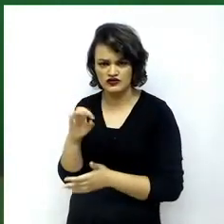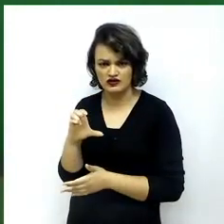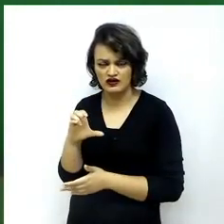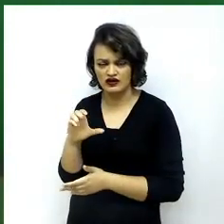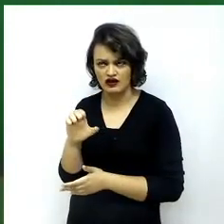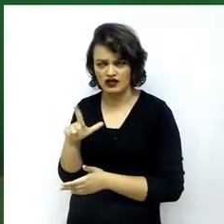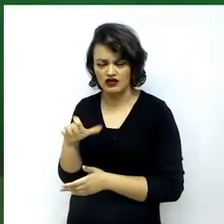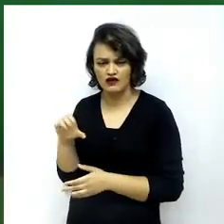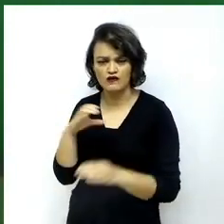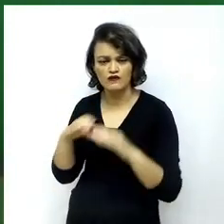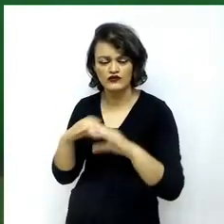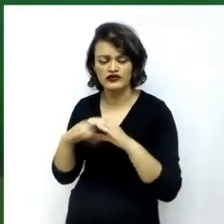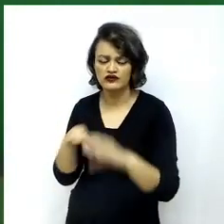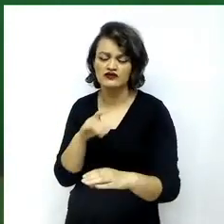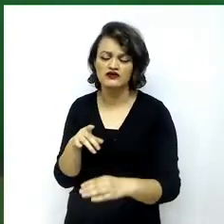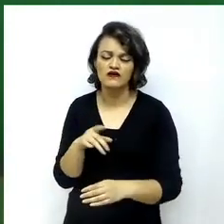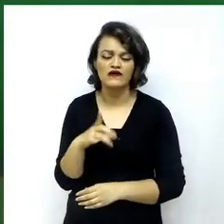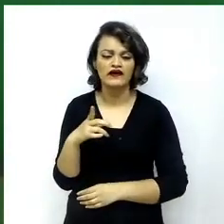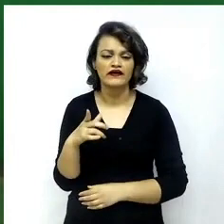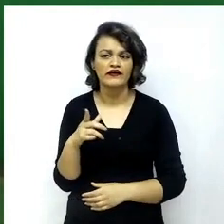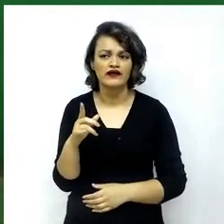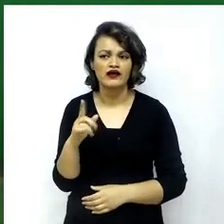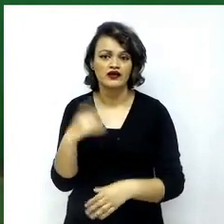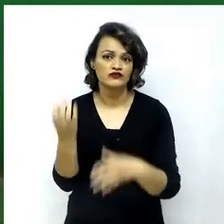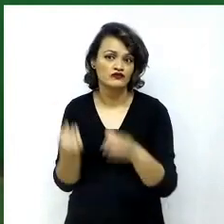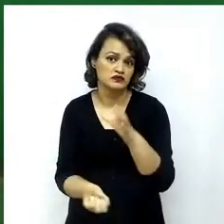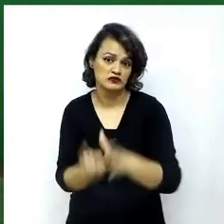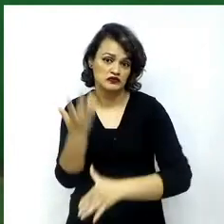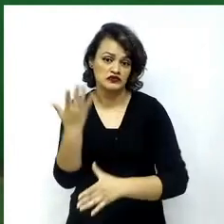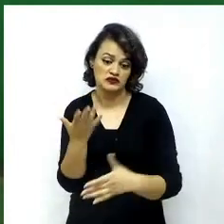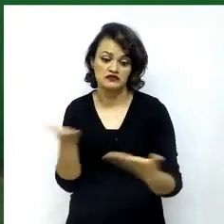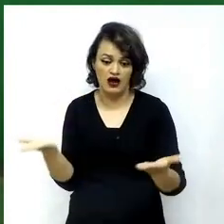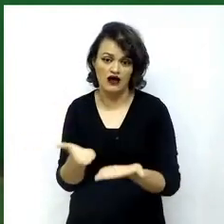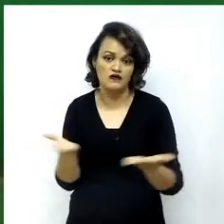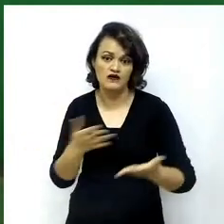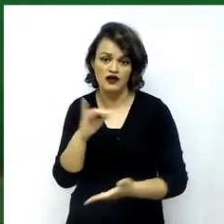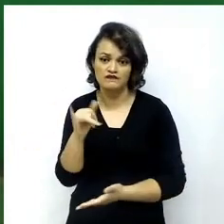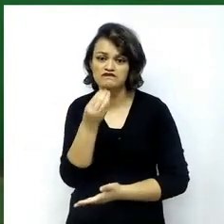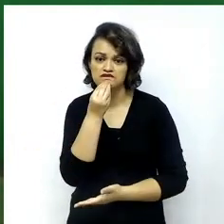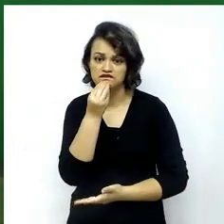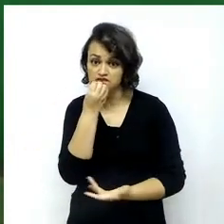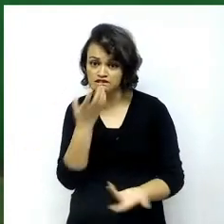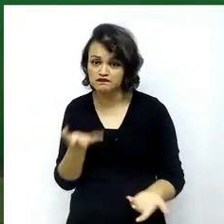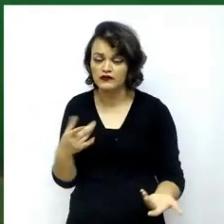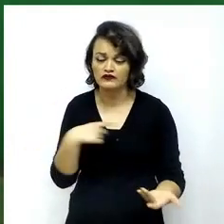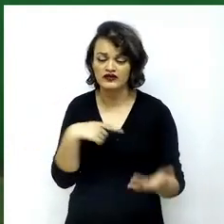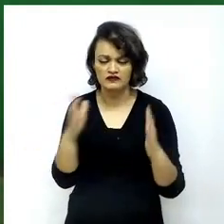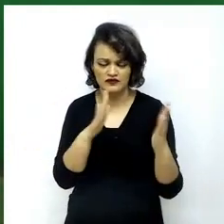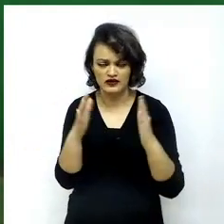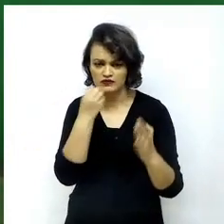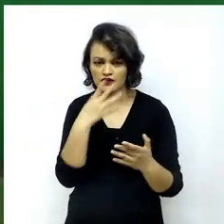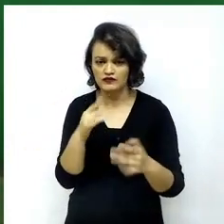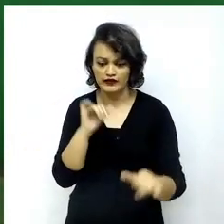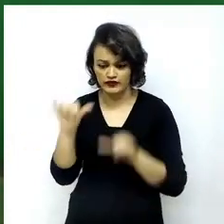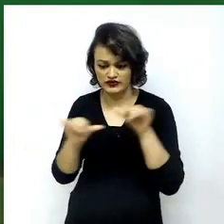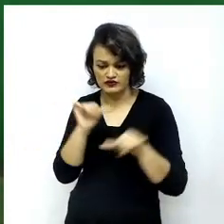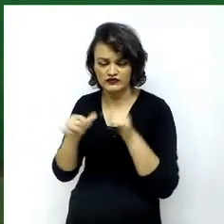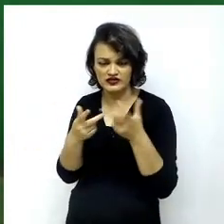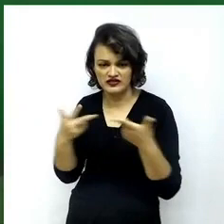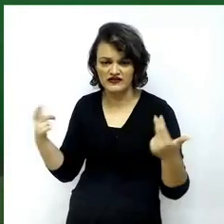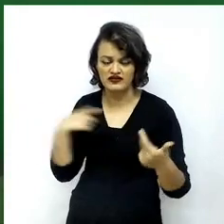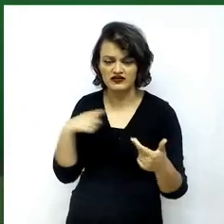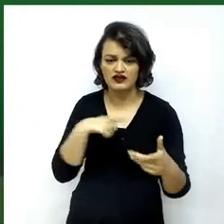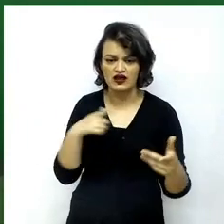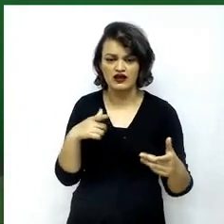not have turned up in a better time. In the context of swift changes and the rising relevance of digital data in the